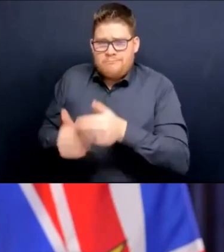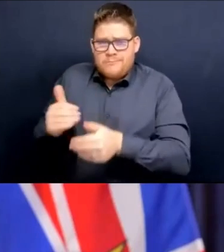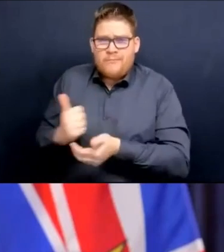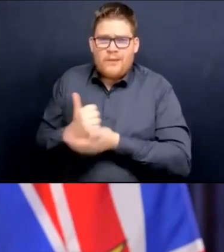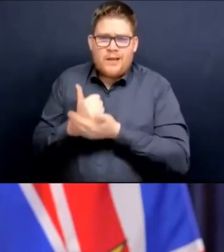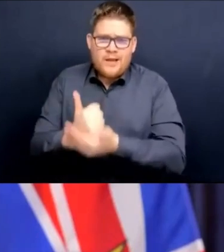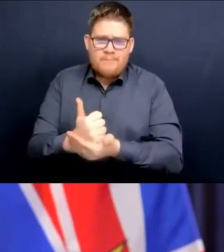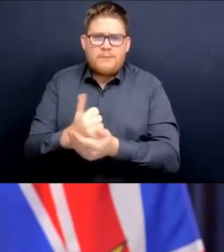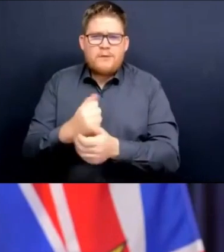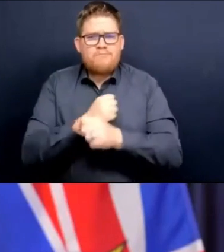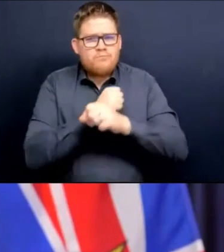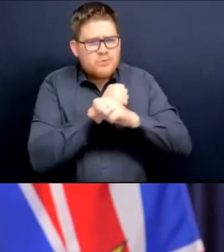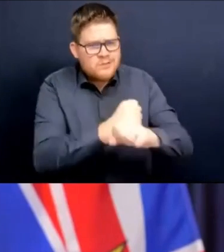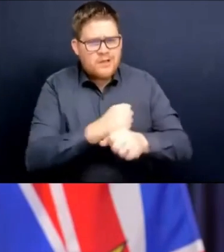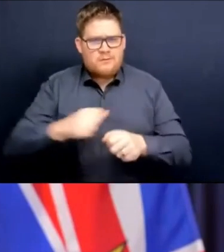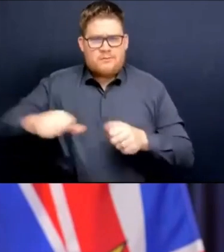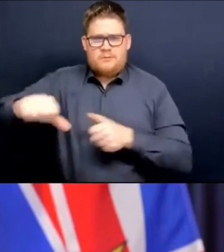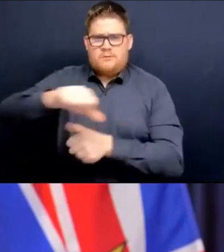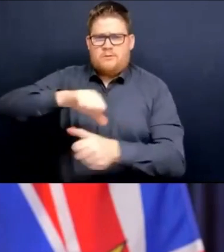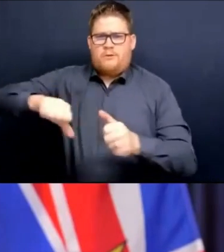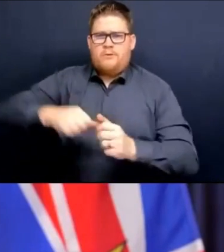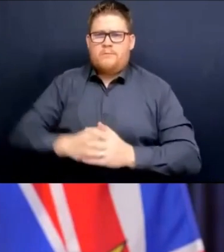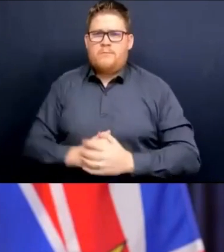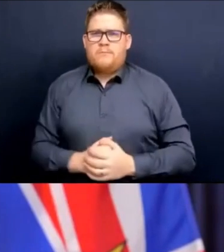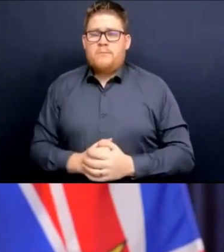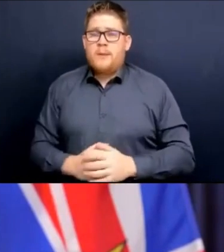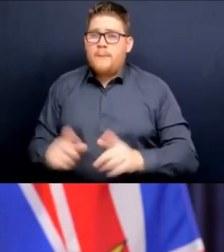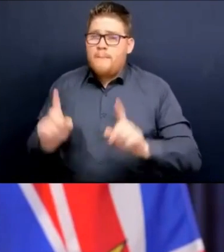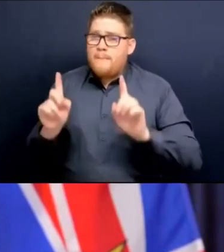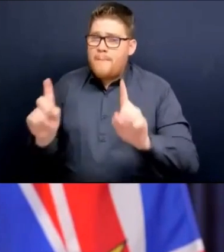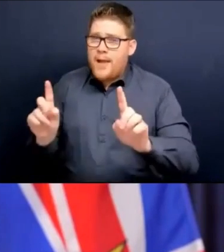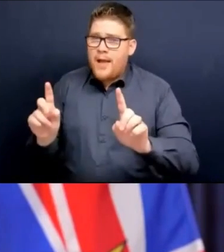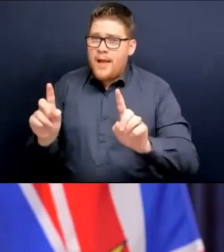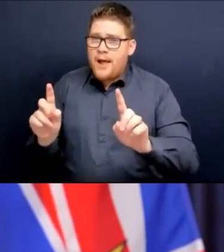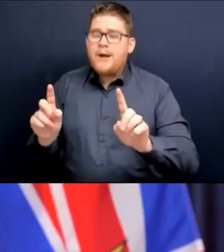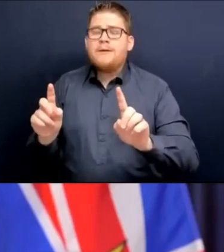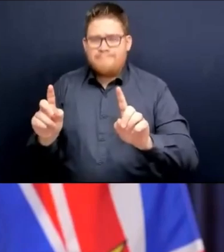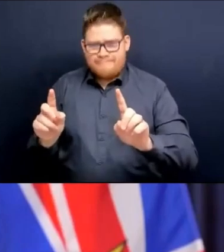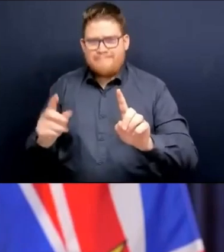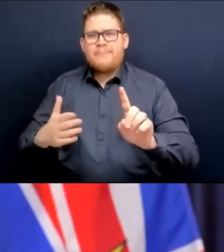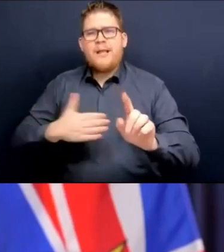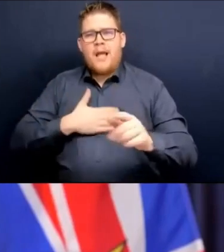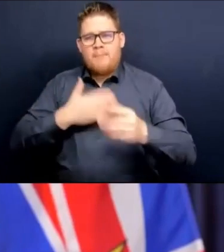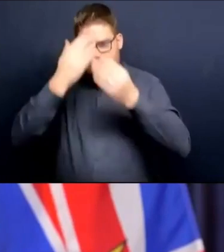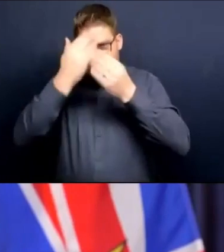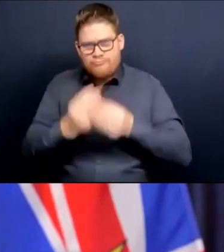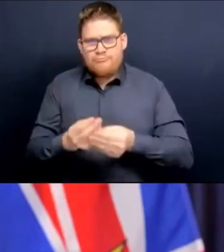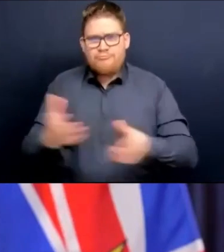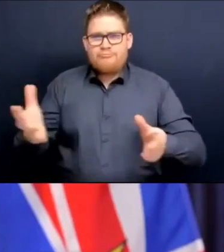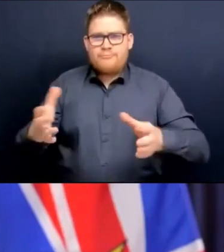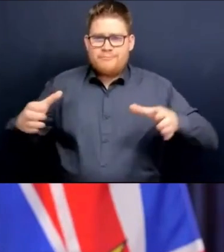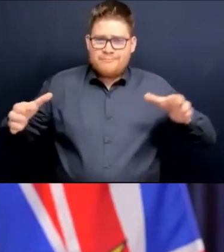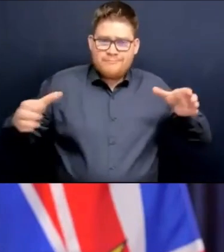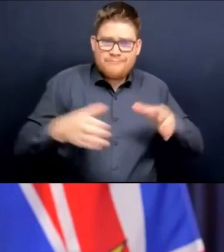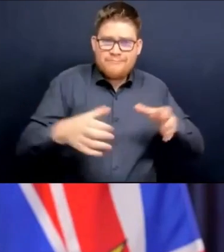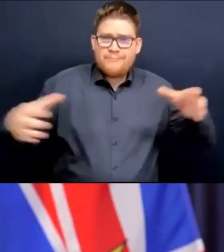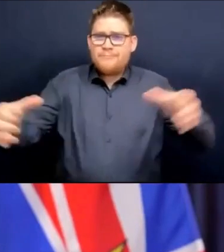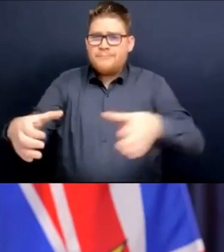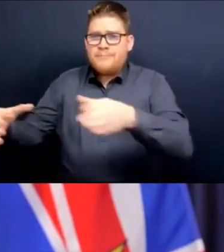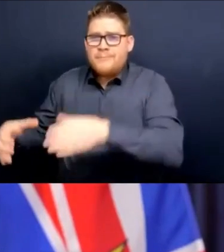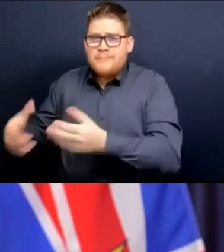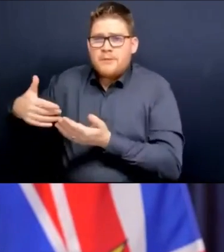position to say that the restrictions with respect to social gatherings and public events will be lifted effective at